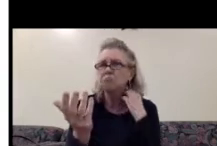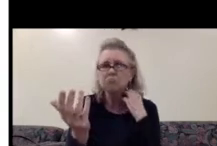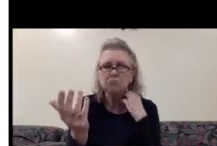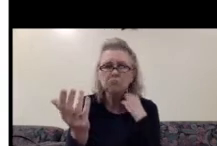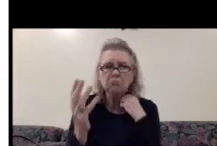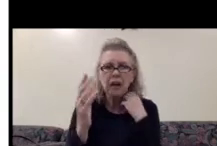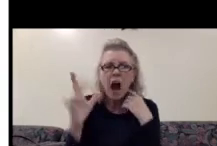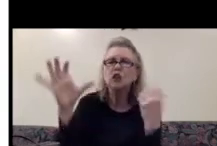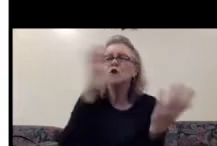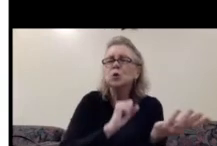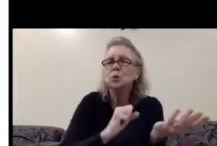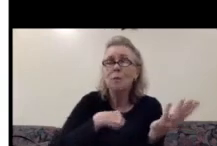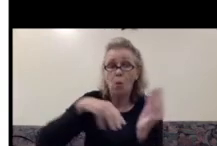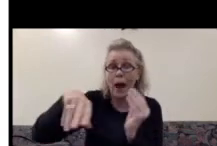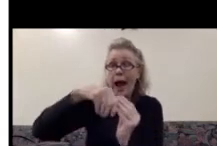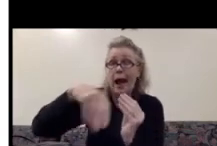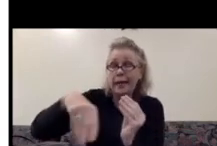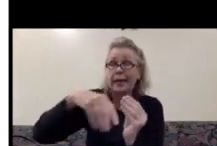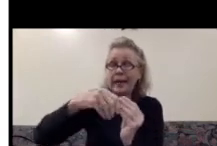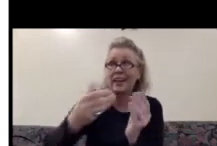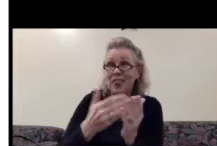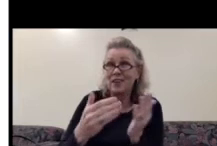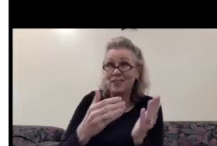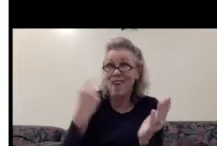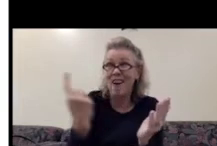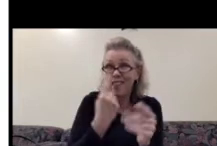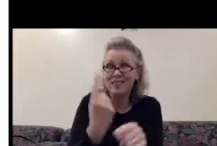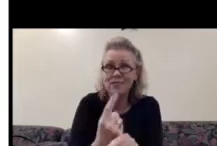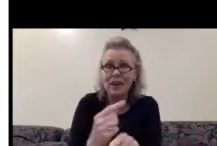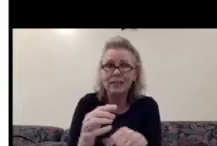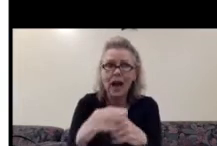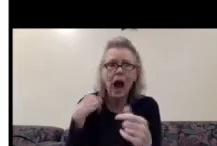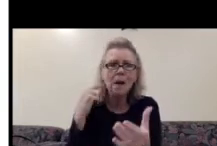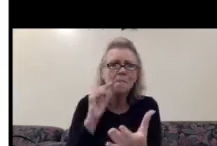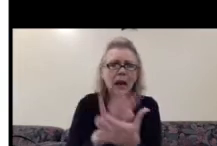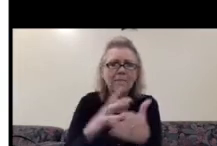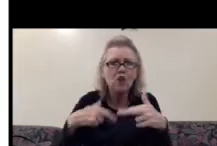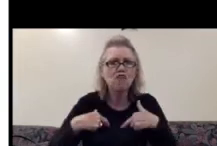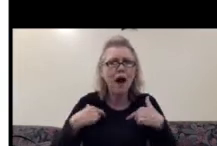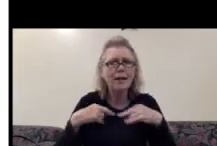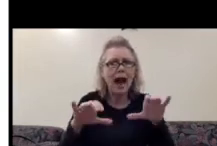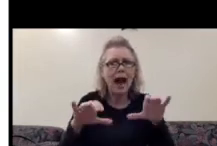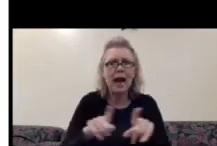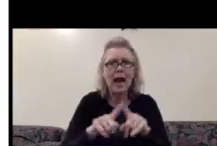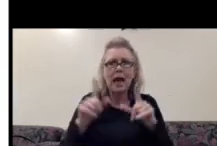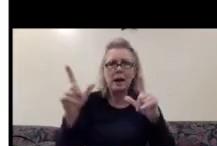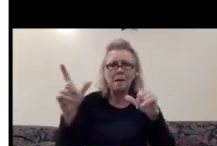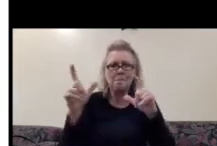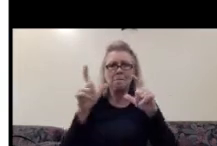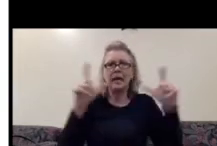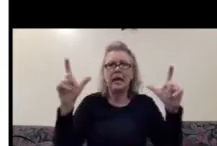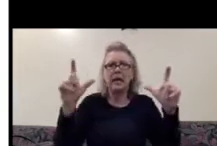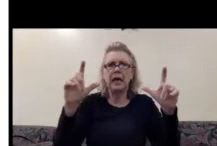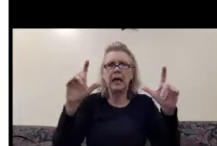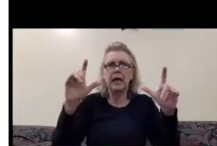we are adding things all the time. I, I believe that, um, residences act like a big atlases where there's